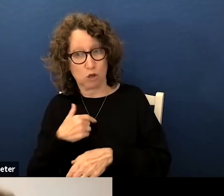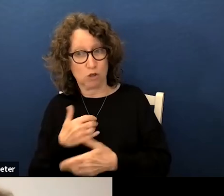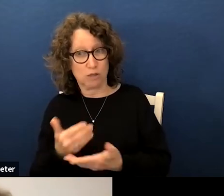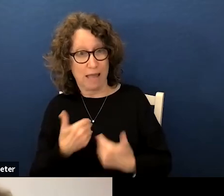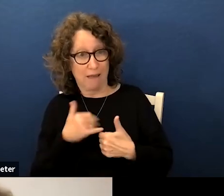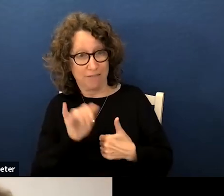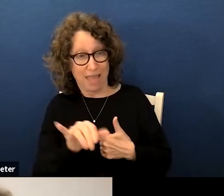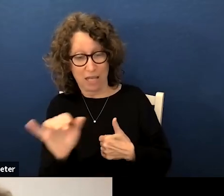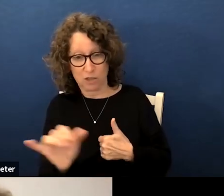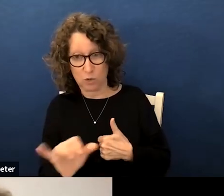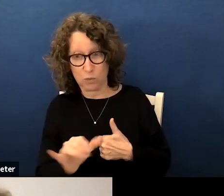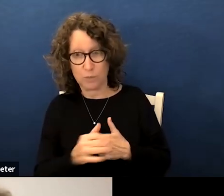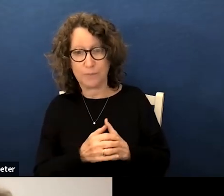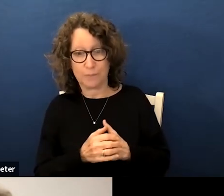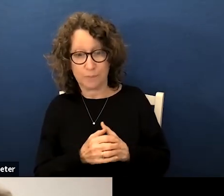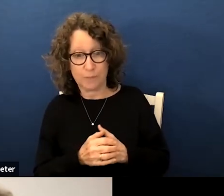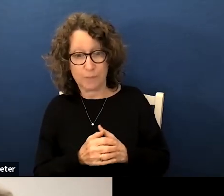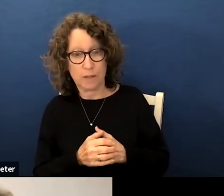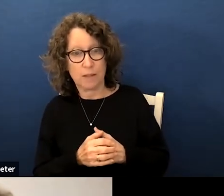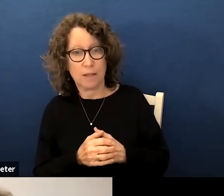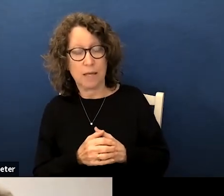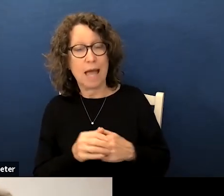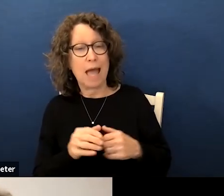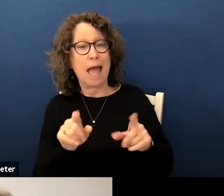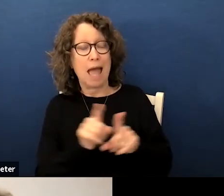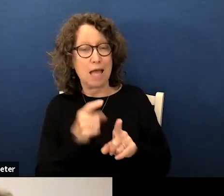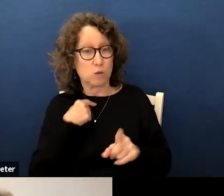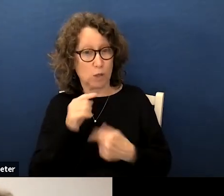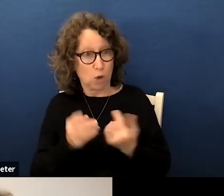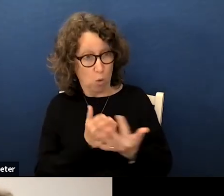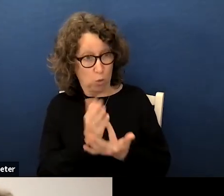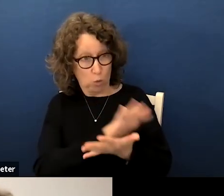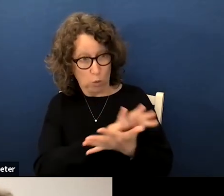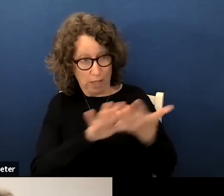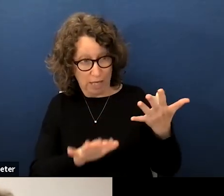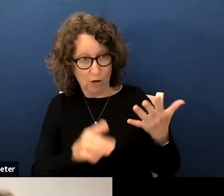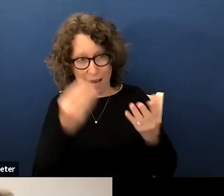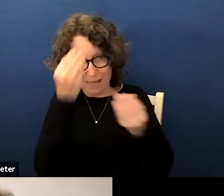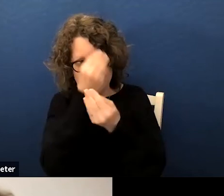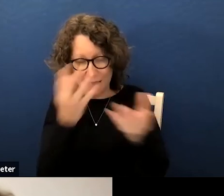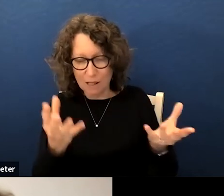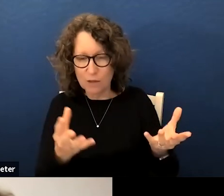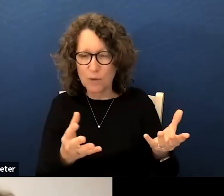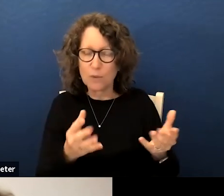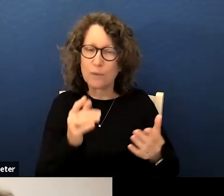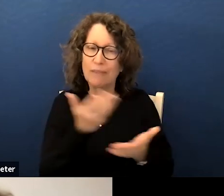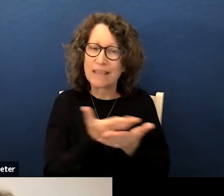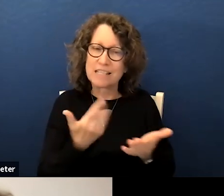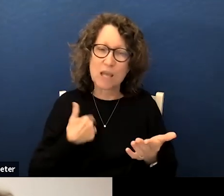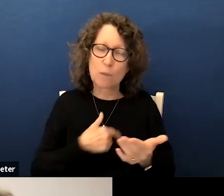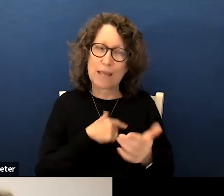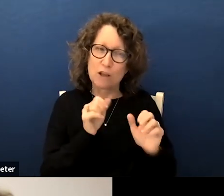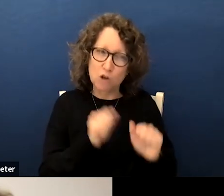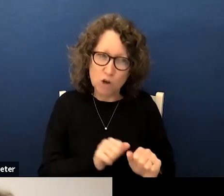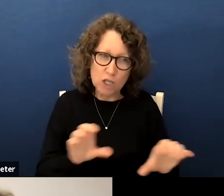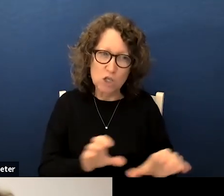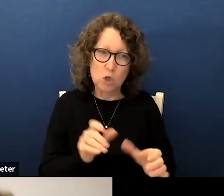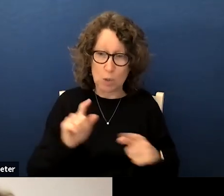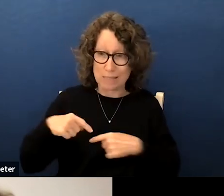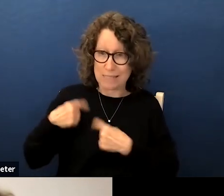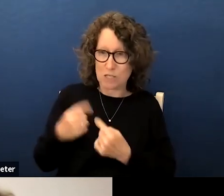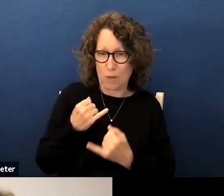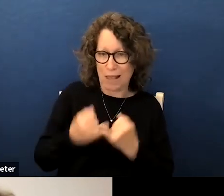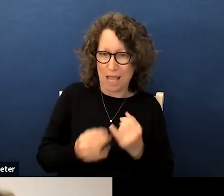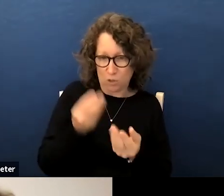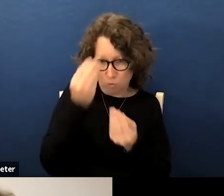access to this information this information as we go through here and tell you some things that we've been able to do since we last